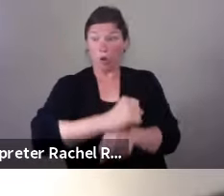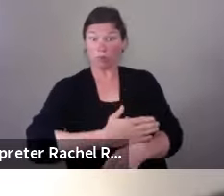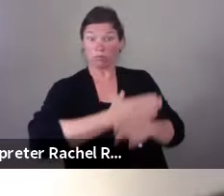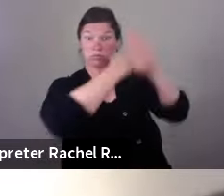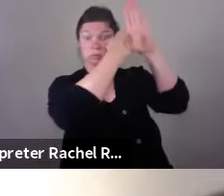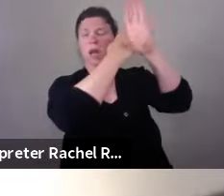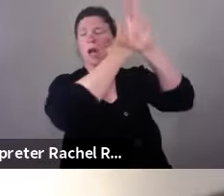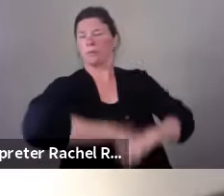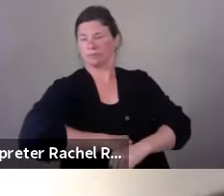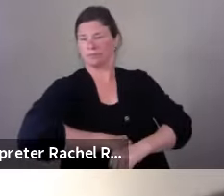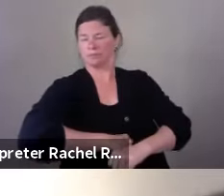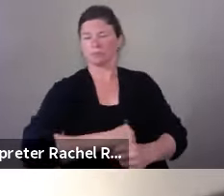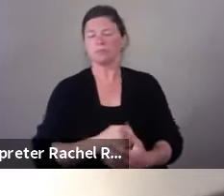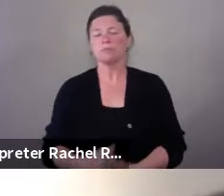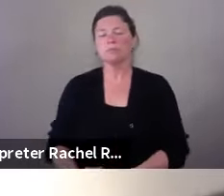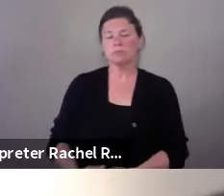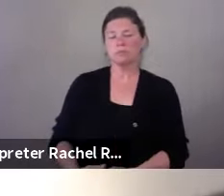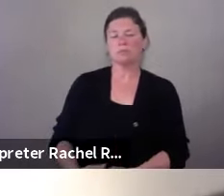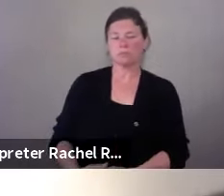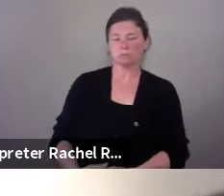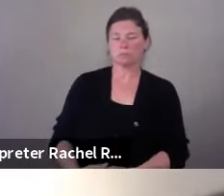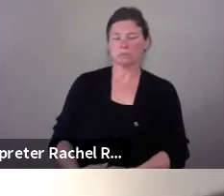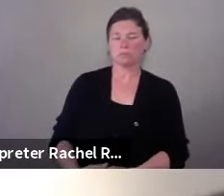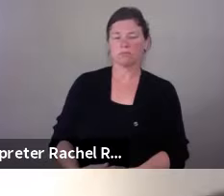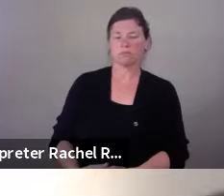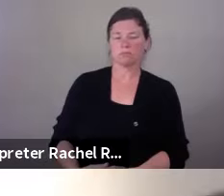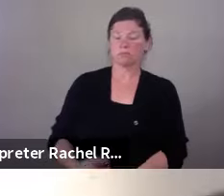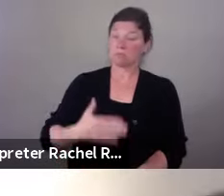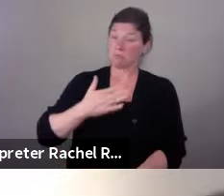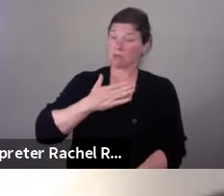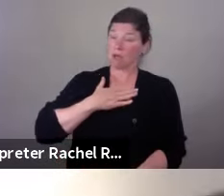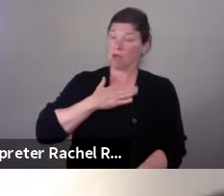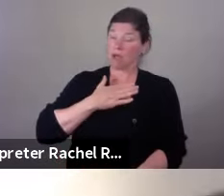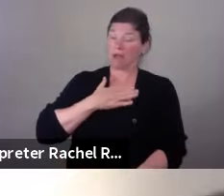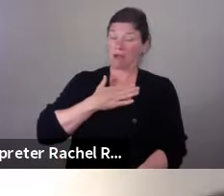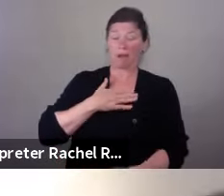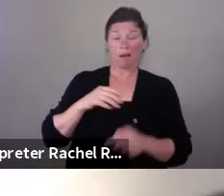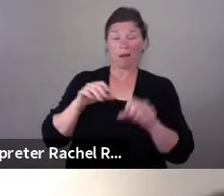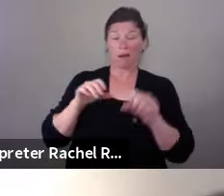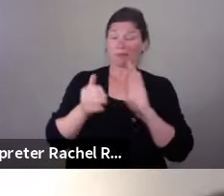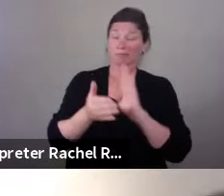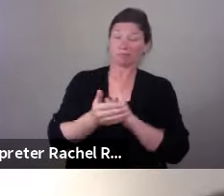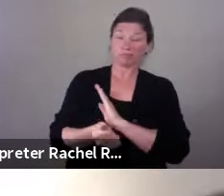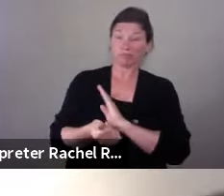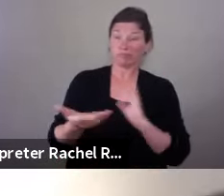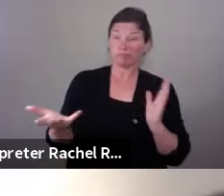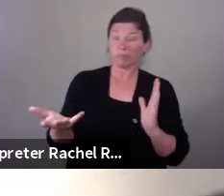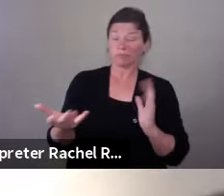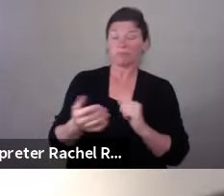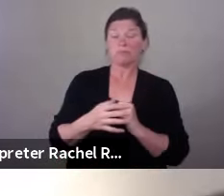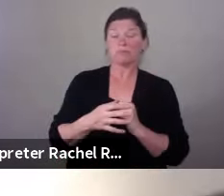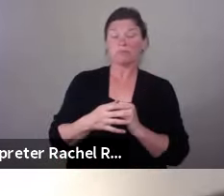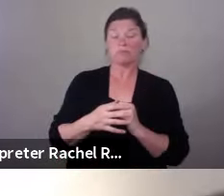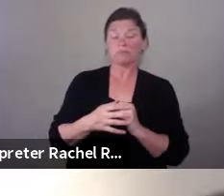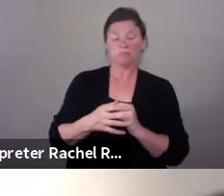So my, my abilities focus around helping other people live their lives, no matter what their